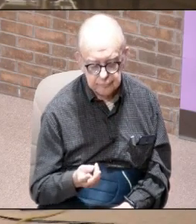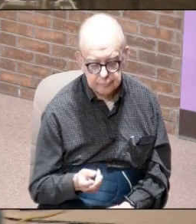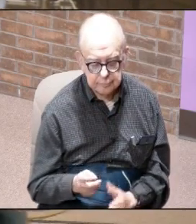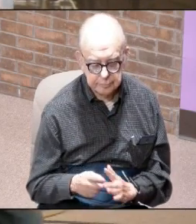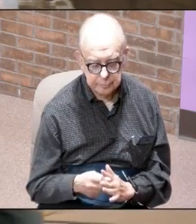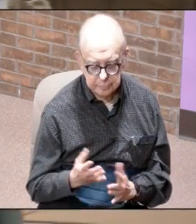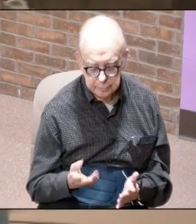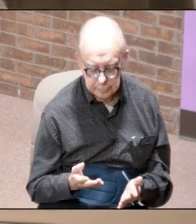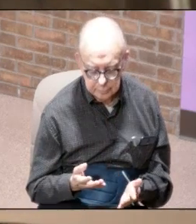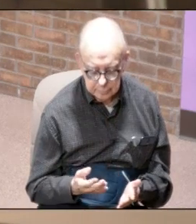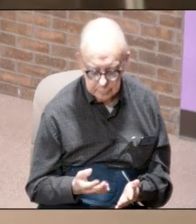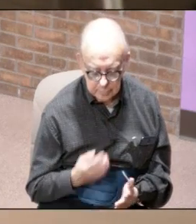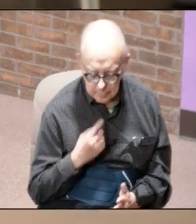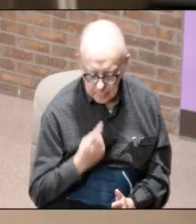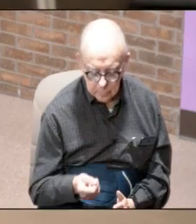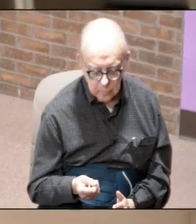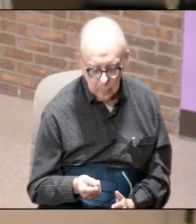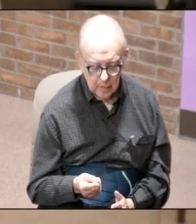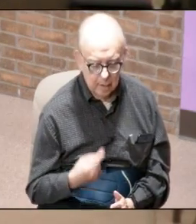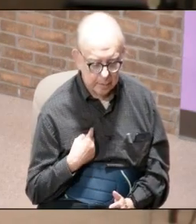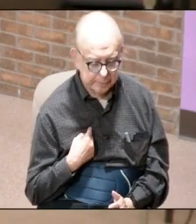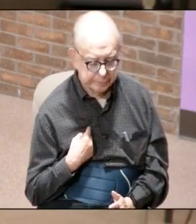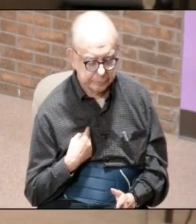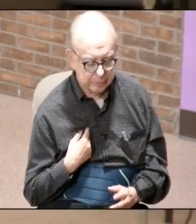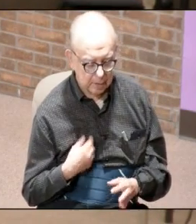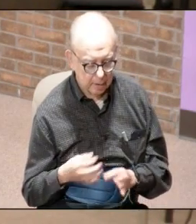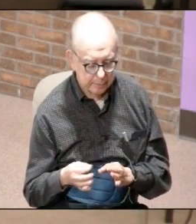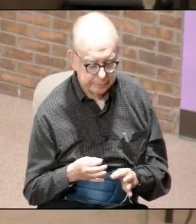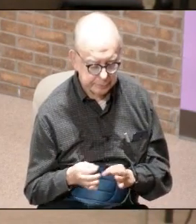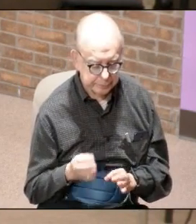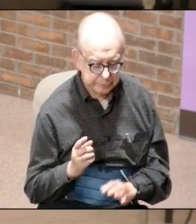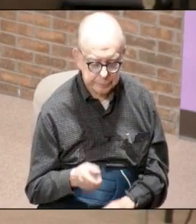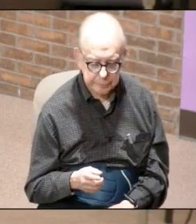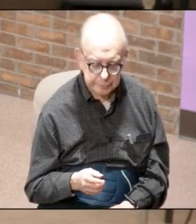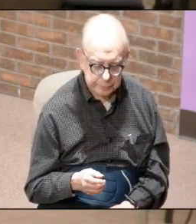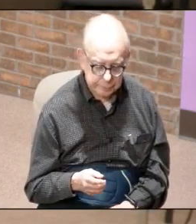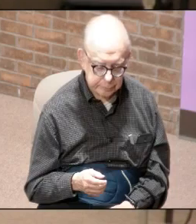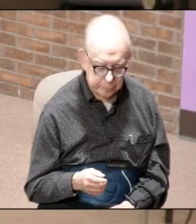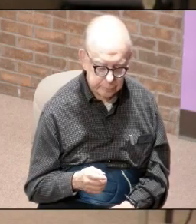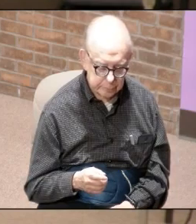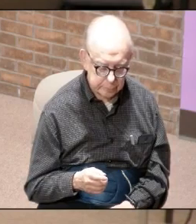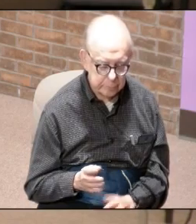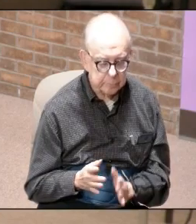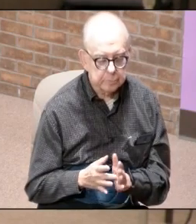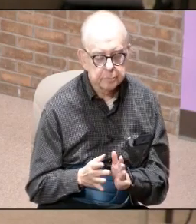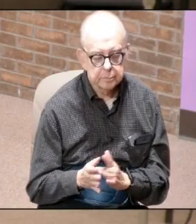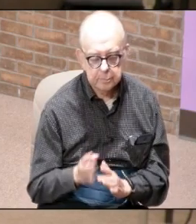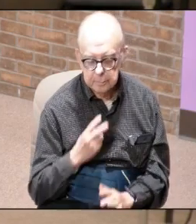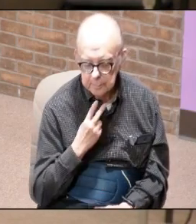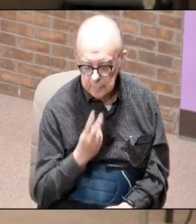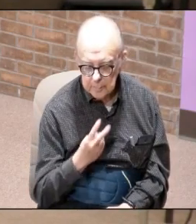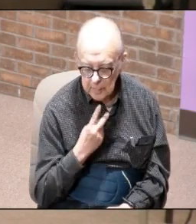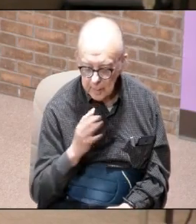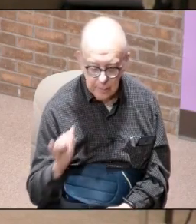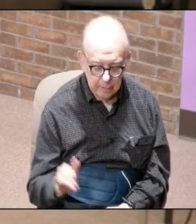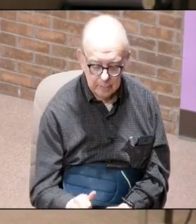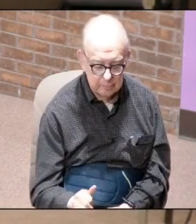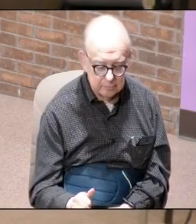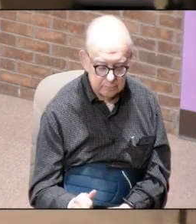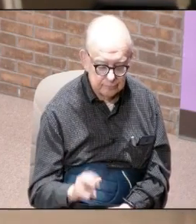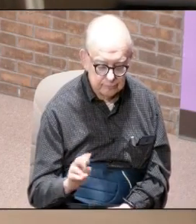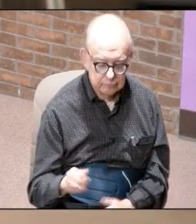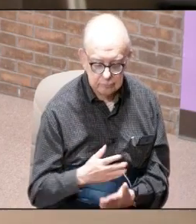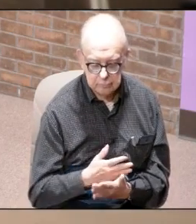he begins to say okay let me describe who he is he's he's a voice that's eternal the